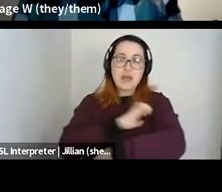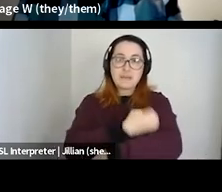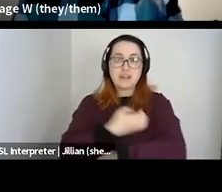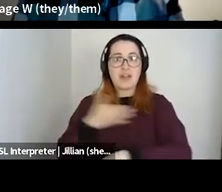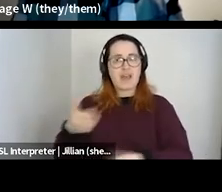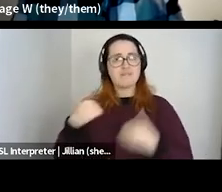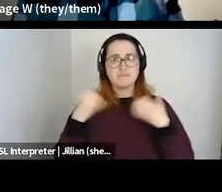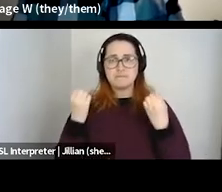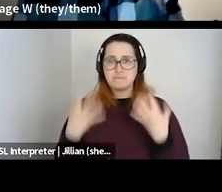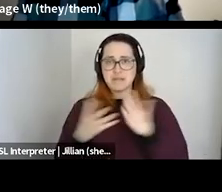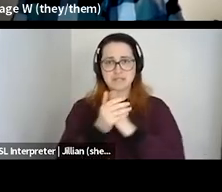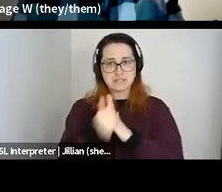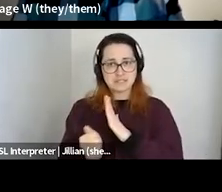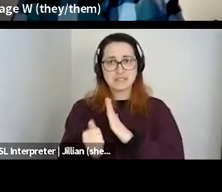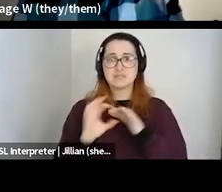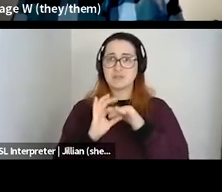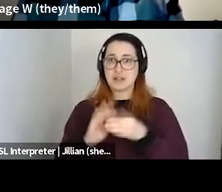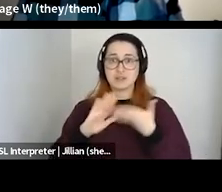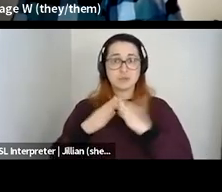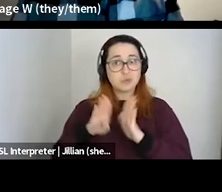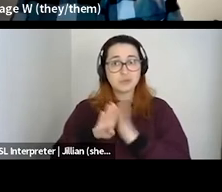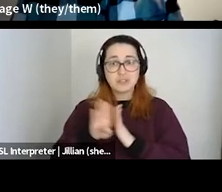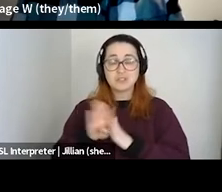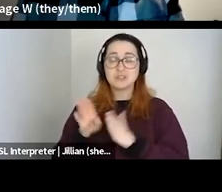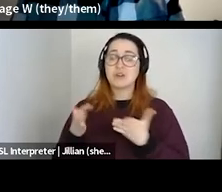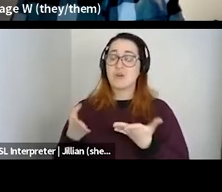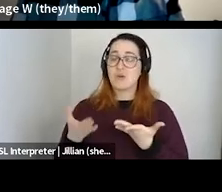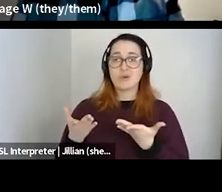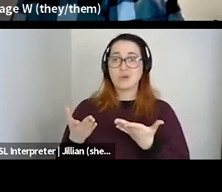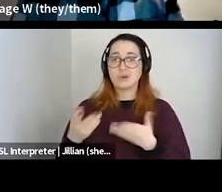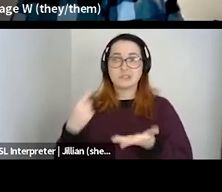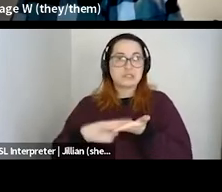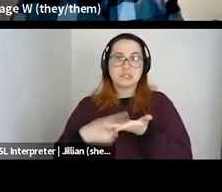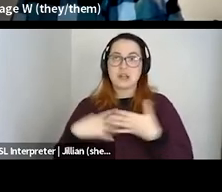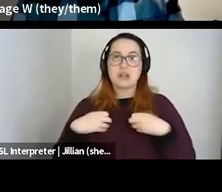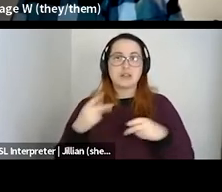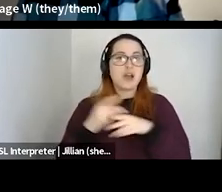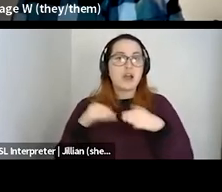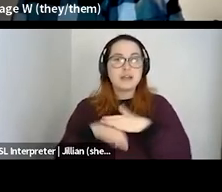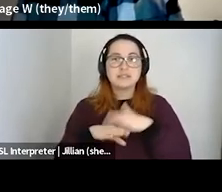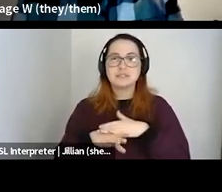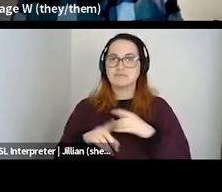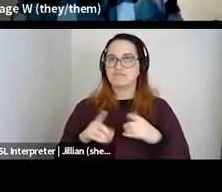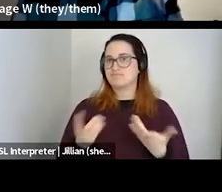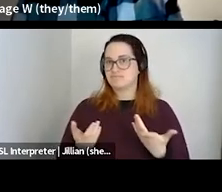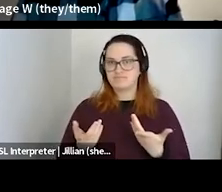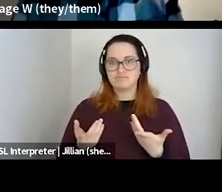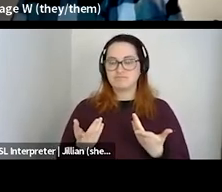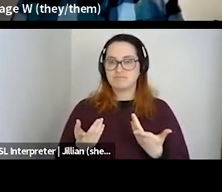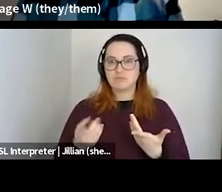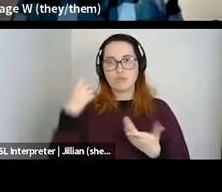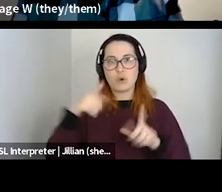skills in community building or talking about healthcare access in different in different ways for